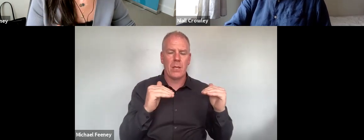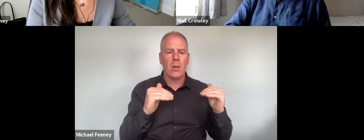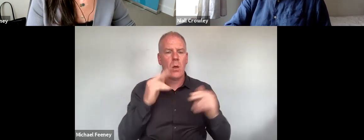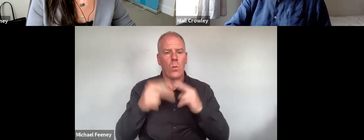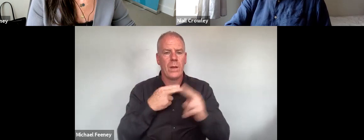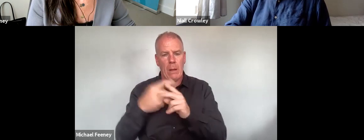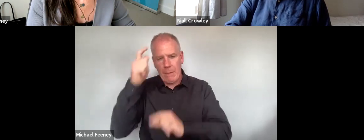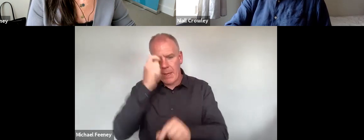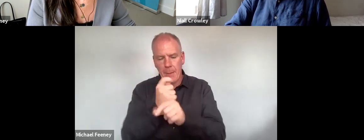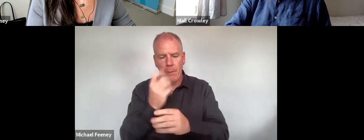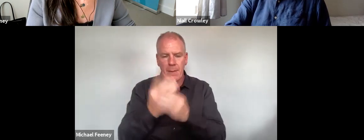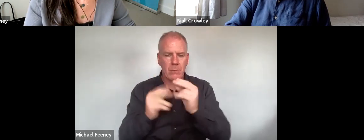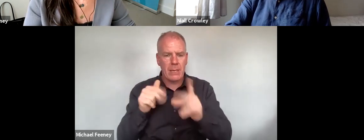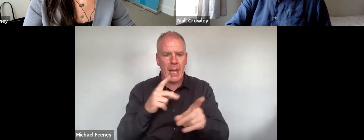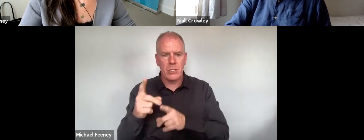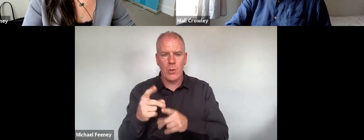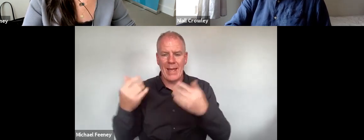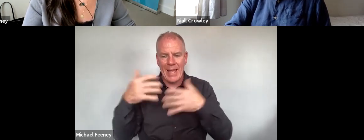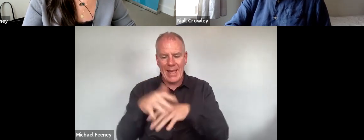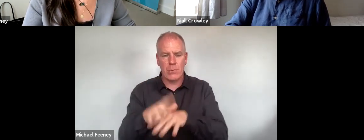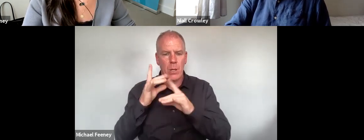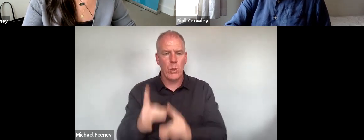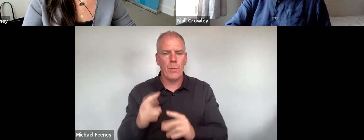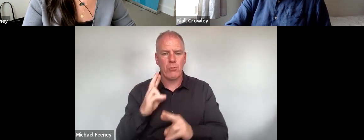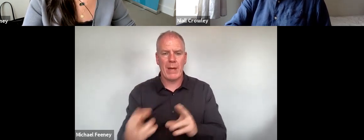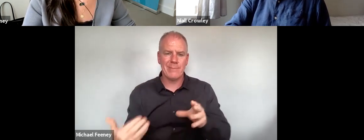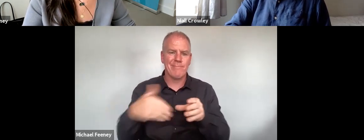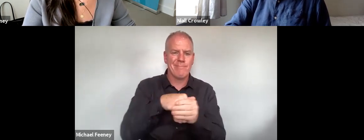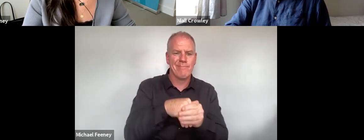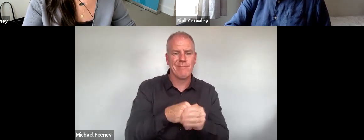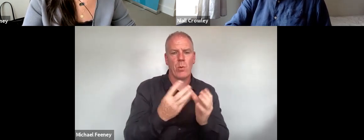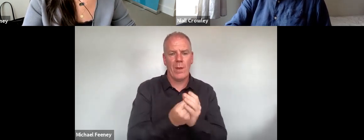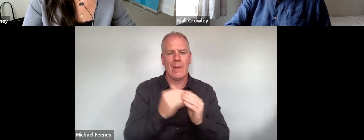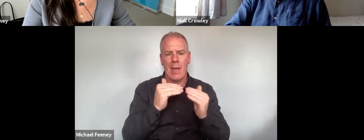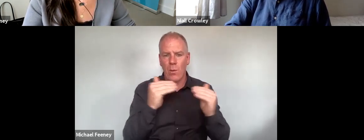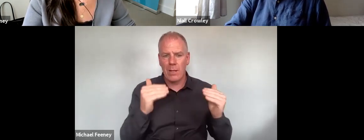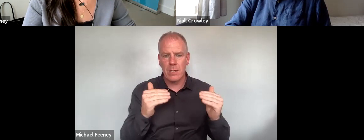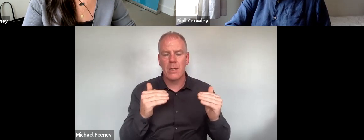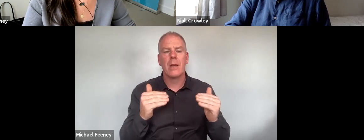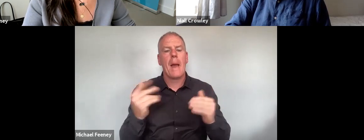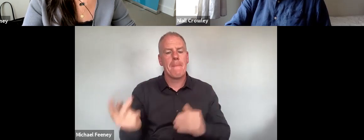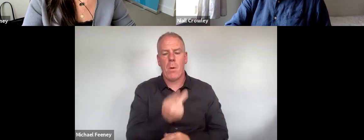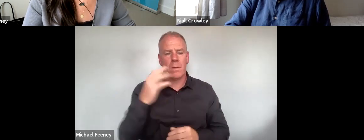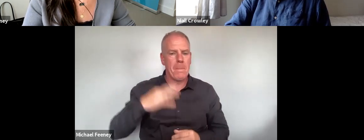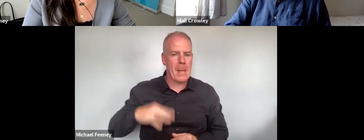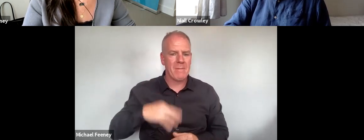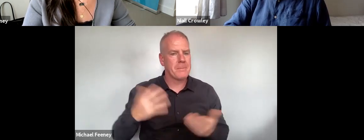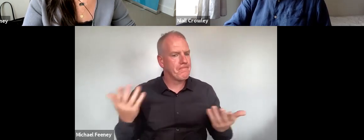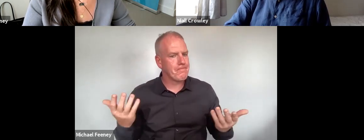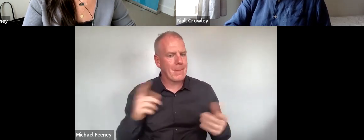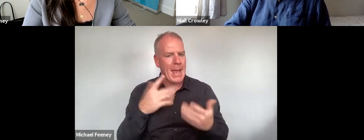or models for how to effectively integrate the human rights mandate with the equality mandate to the mutual gain of each of them.